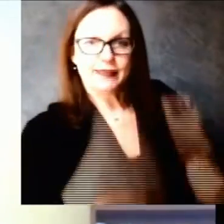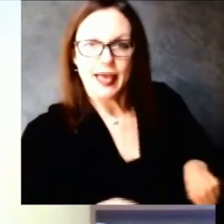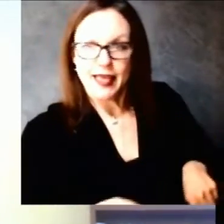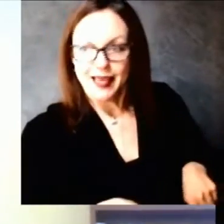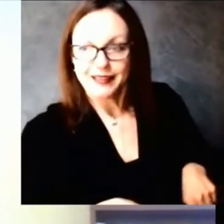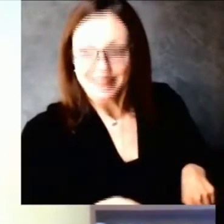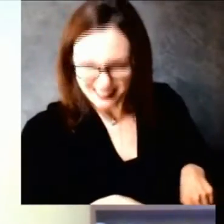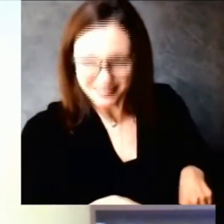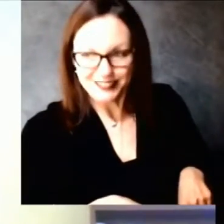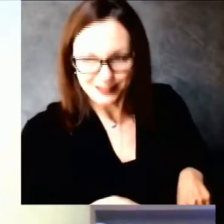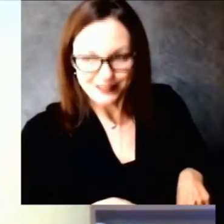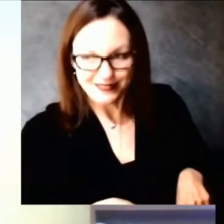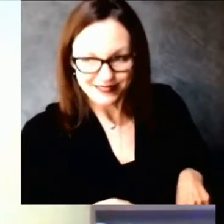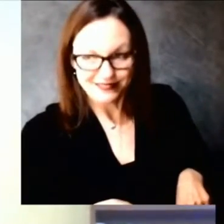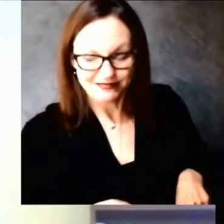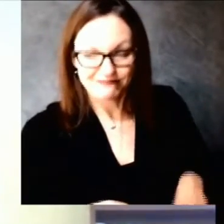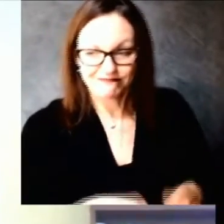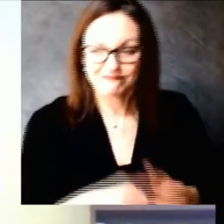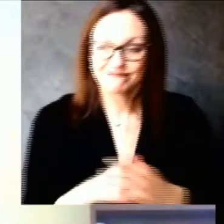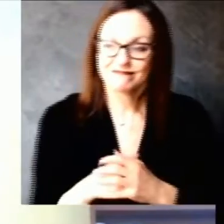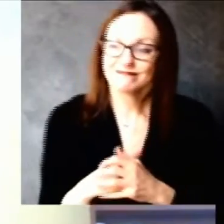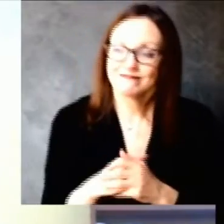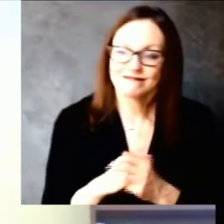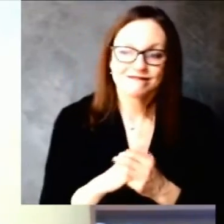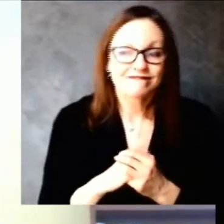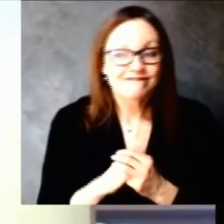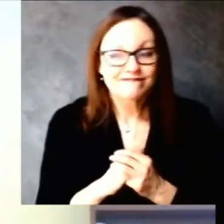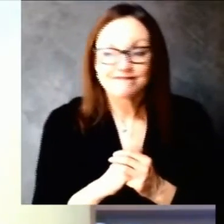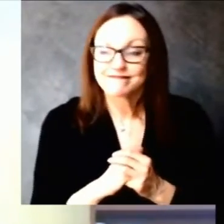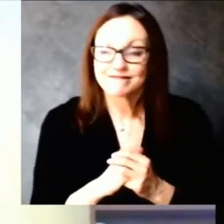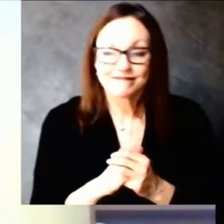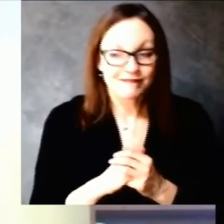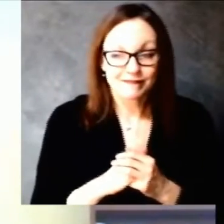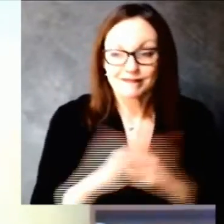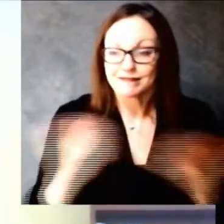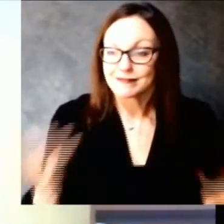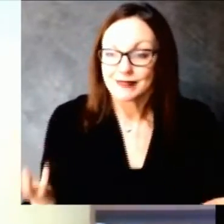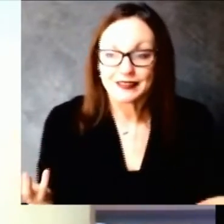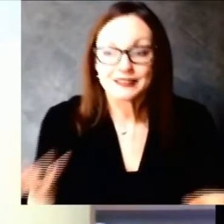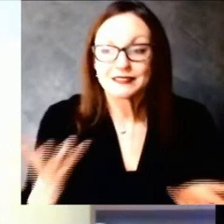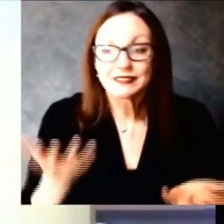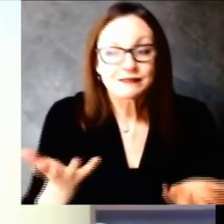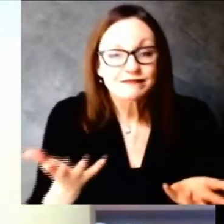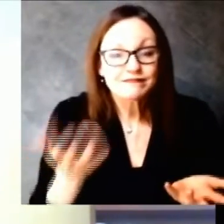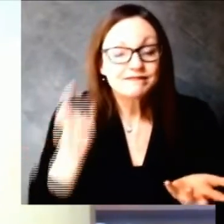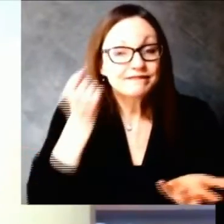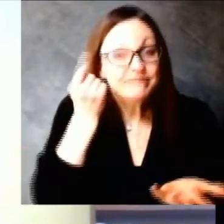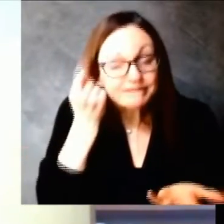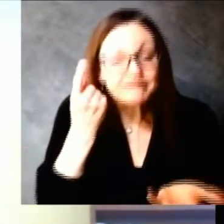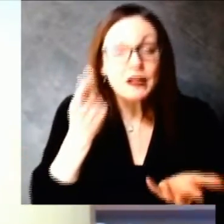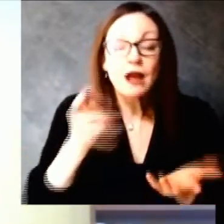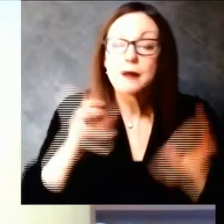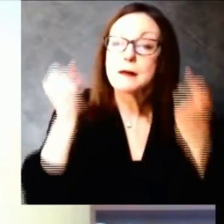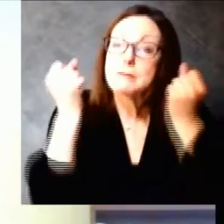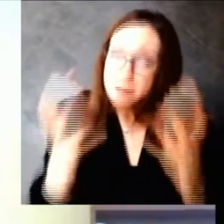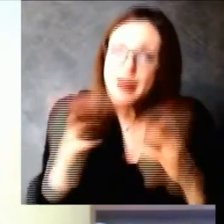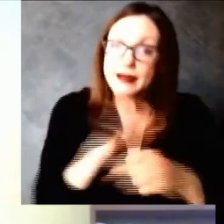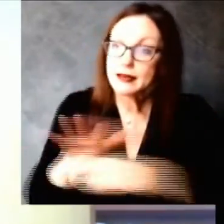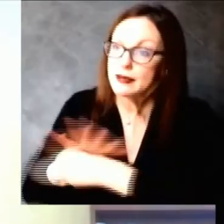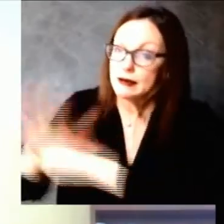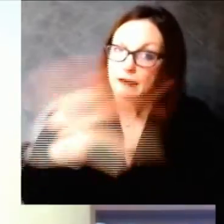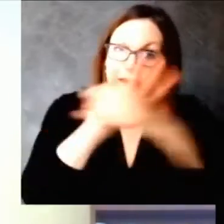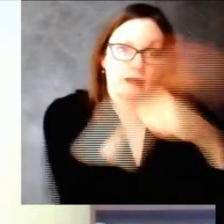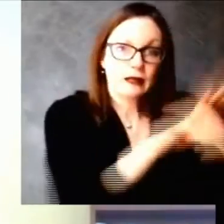allocations from the federal government one week at a time and we're running the survey and the formula